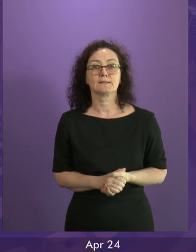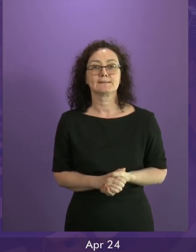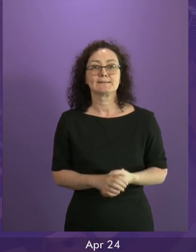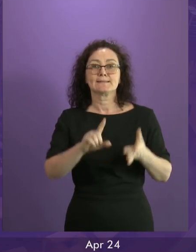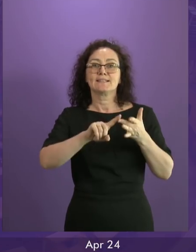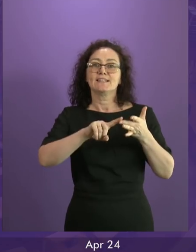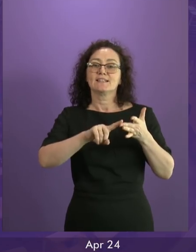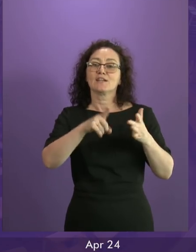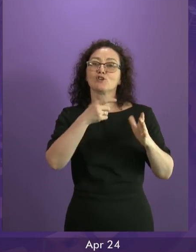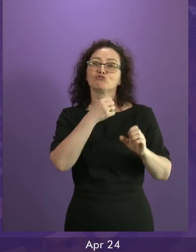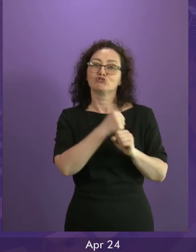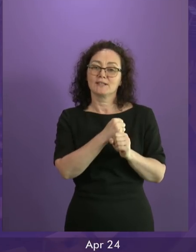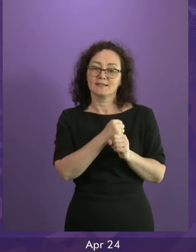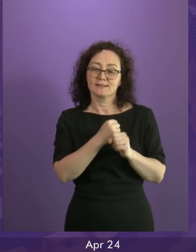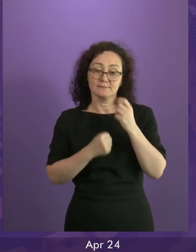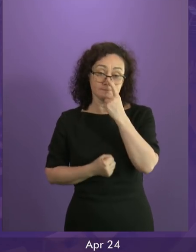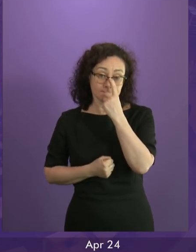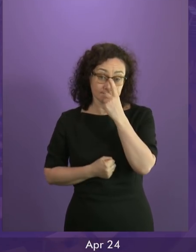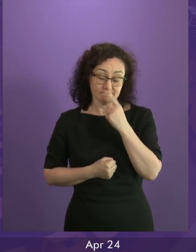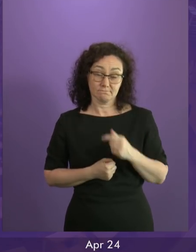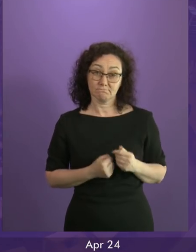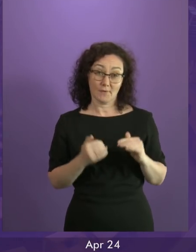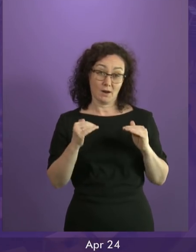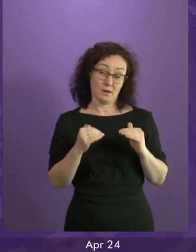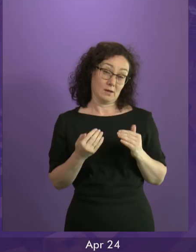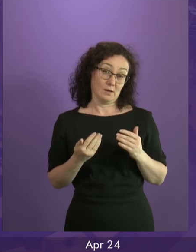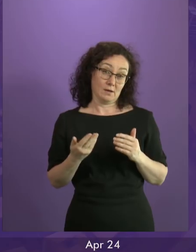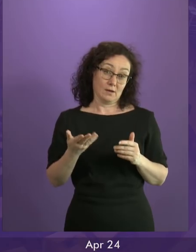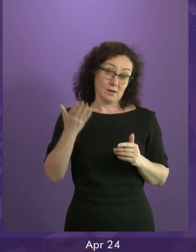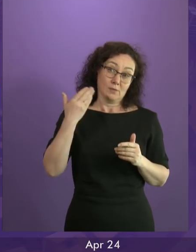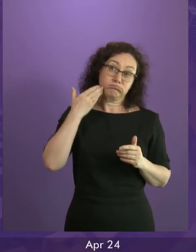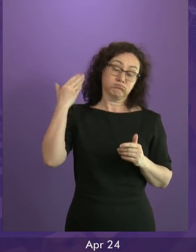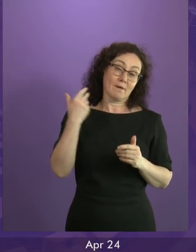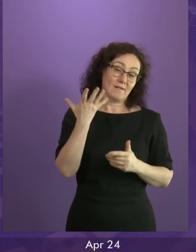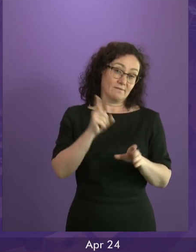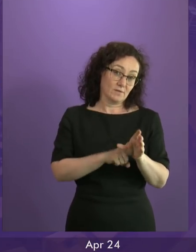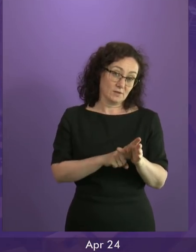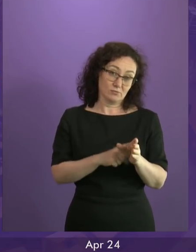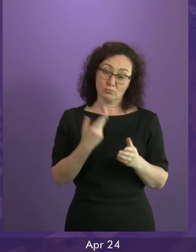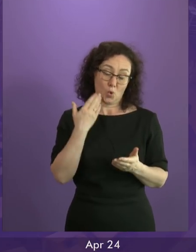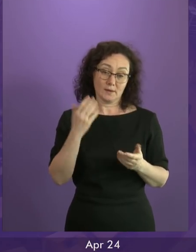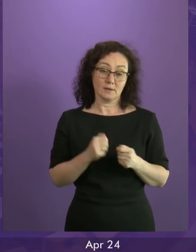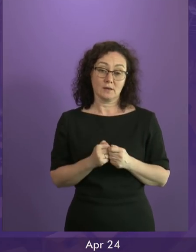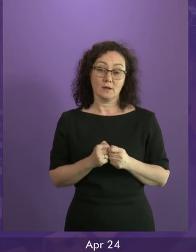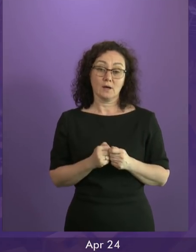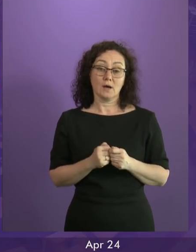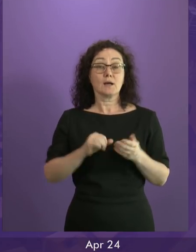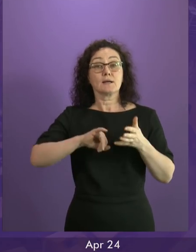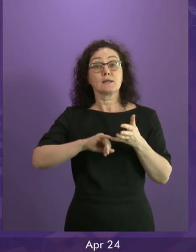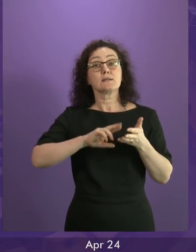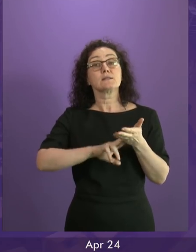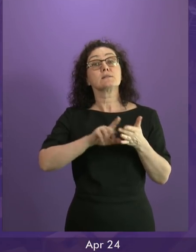five years since I spent weeks on the Smith Commission exactly engaging in good faith, with all parties here finding agreement on